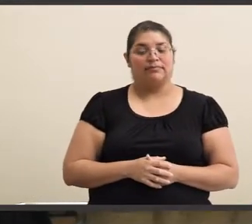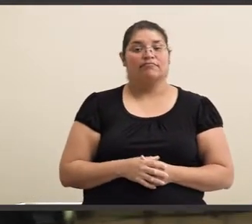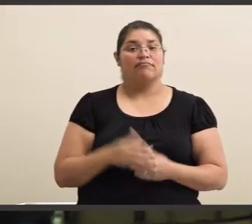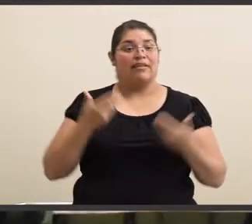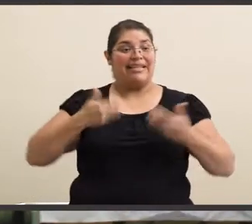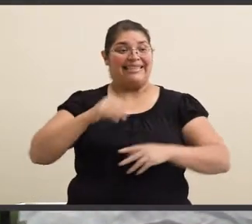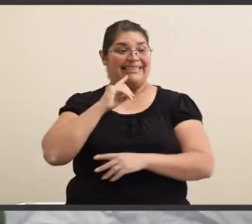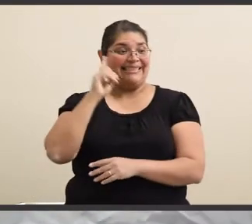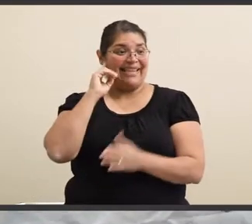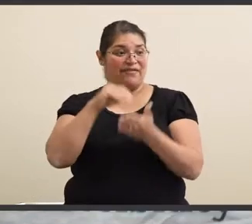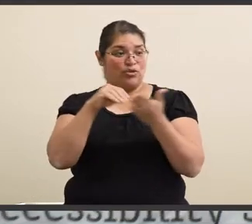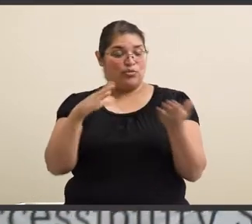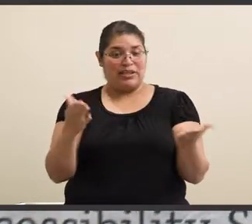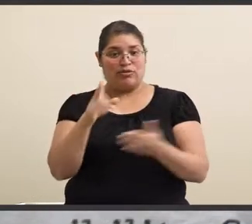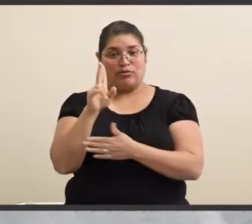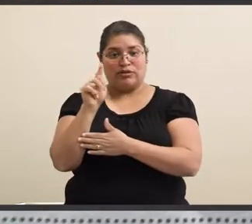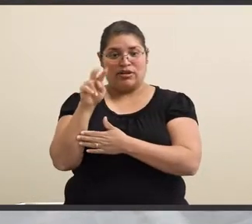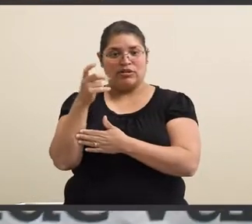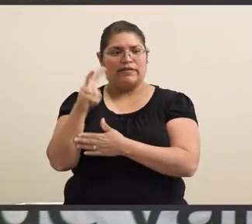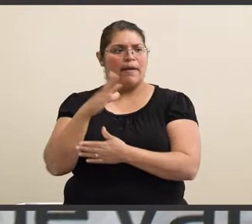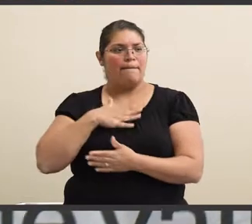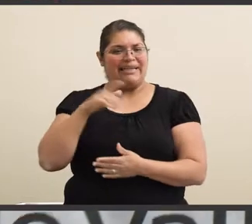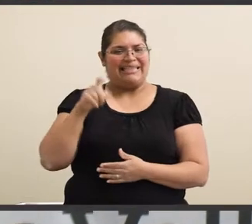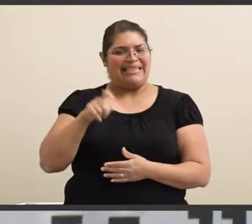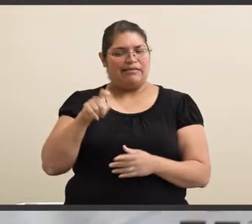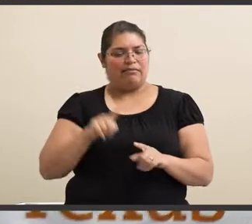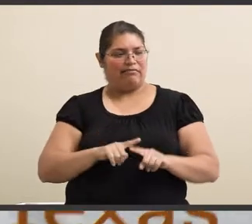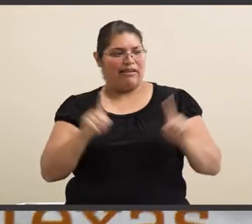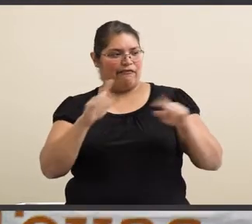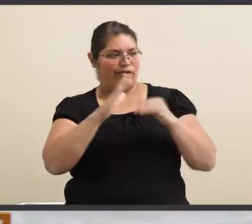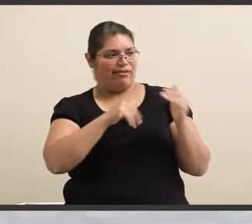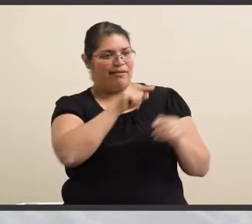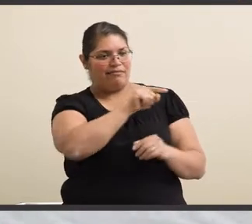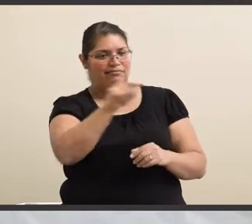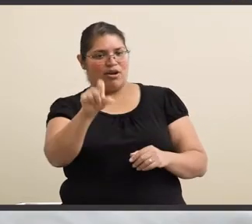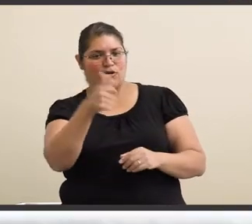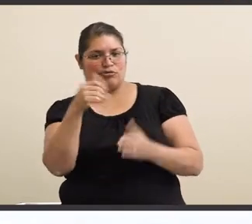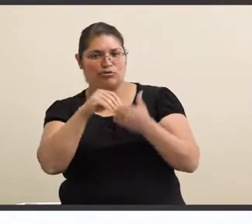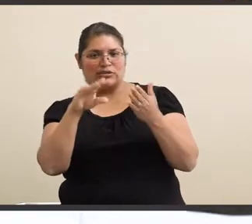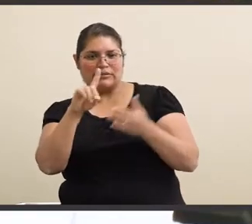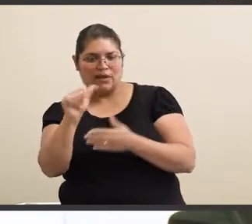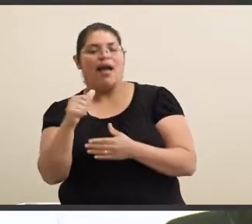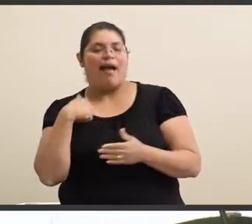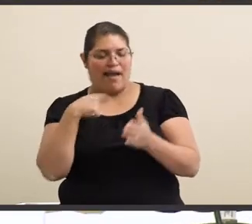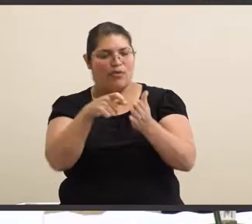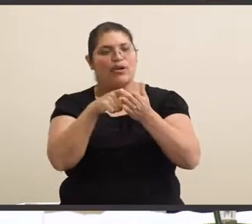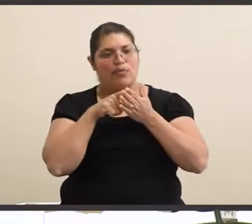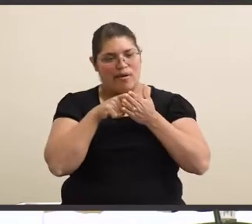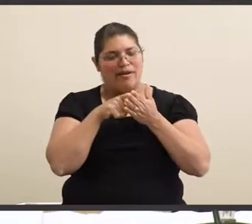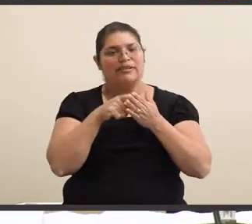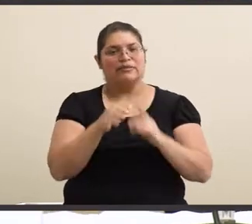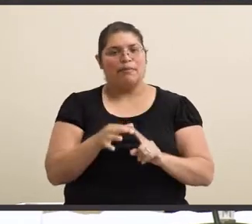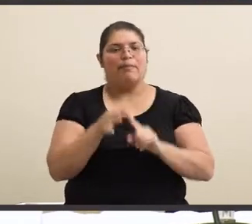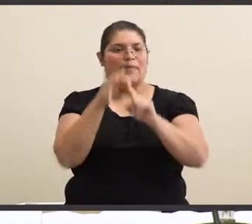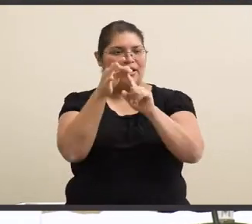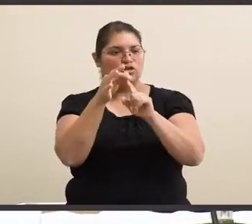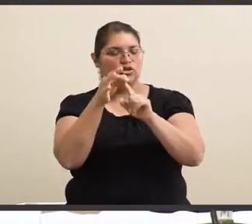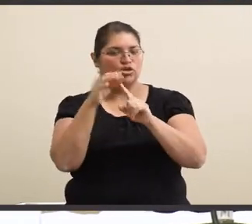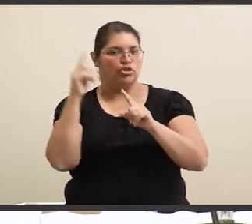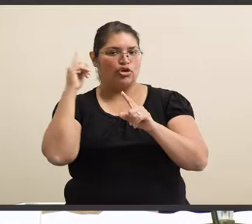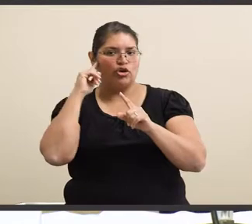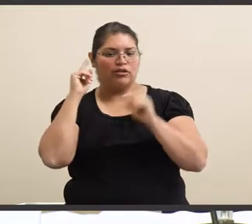Being a deaf student at UTRGV, my needs are probably a lot different than other people with disabilities. I do require special application